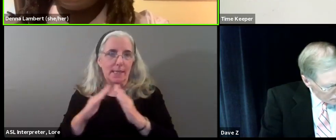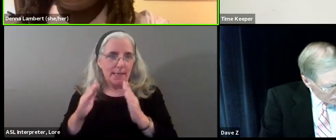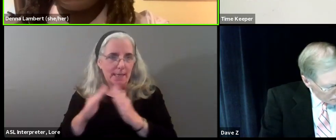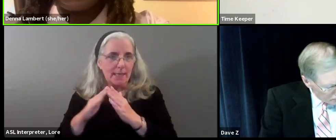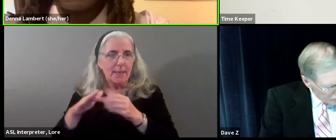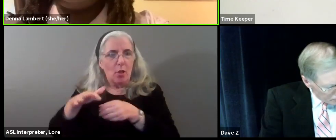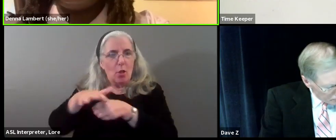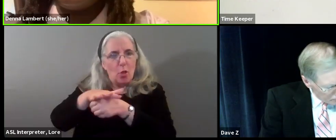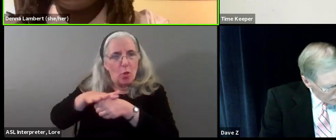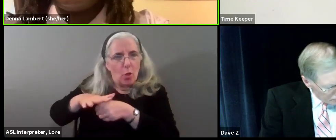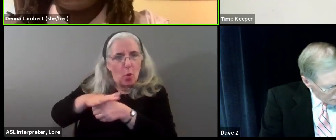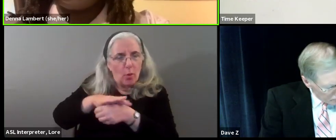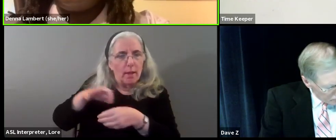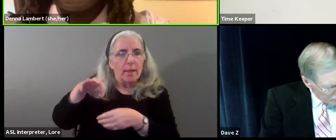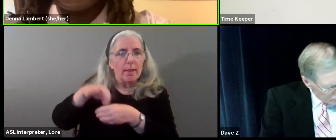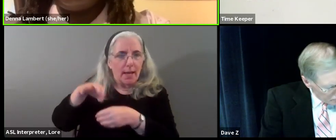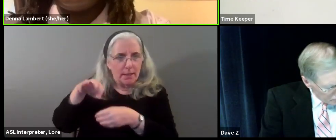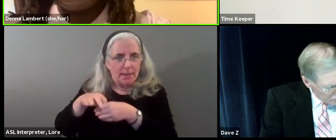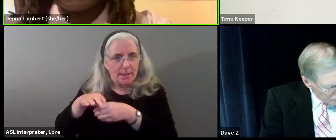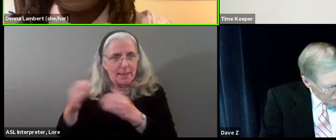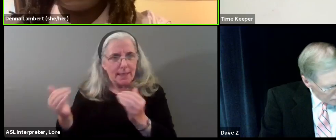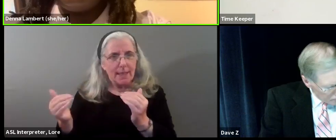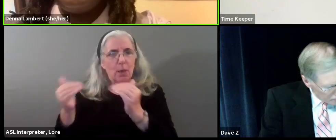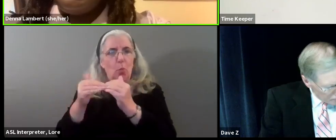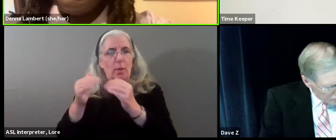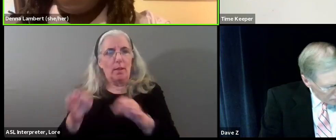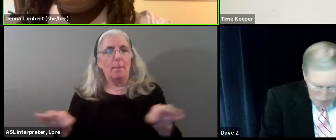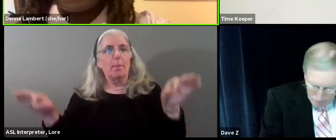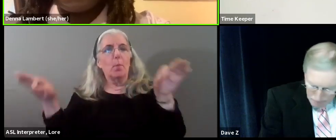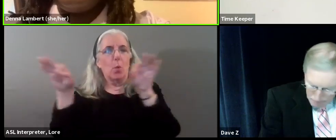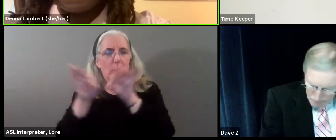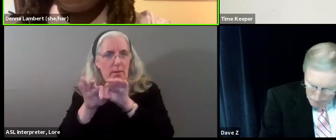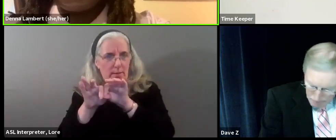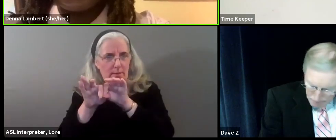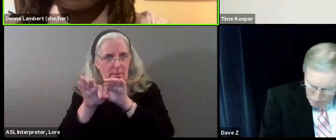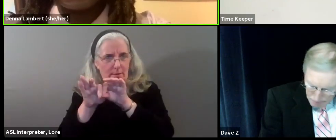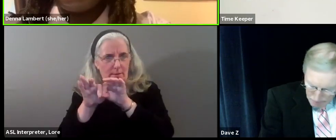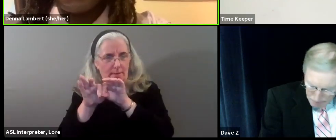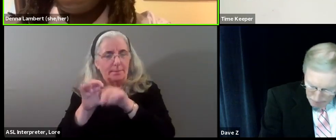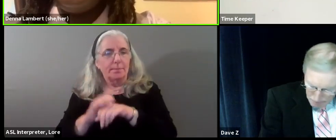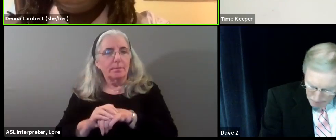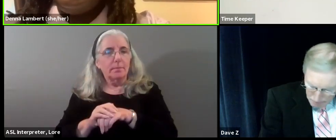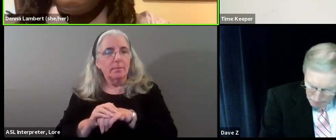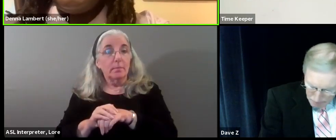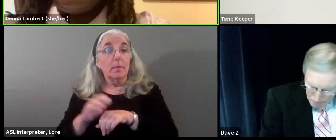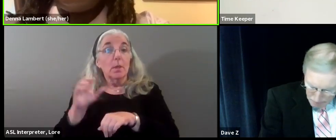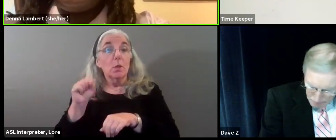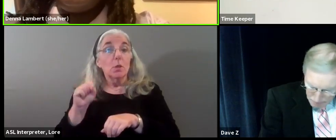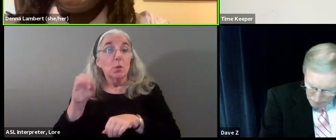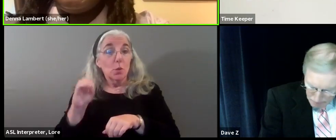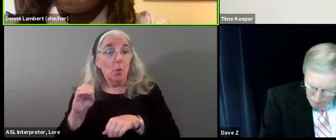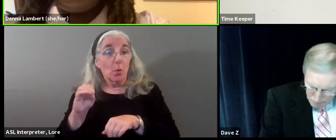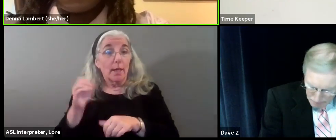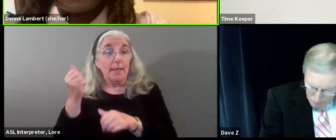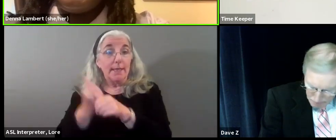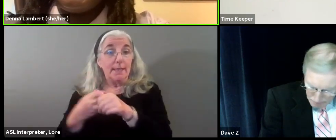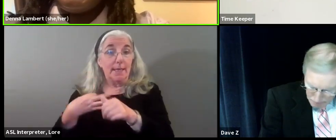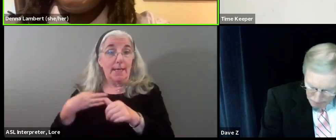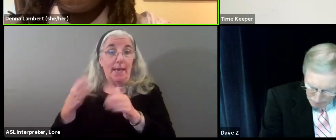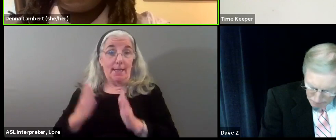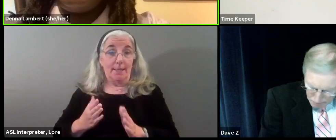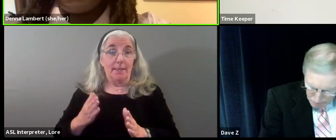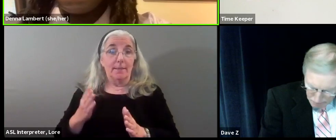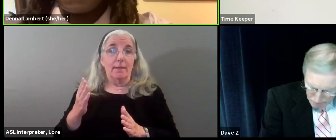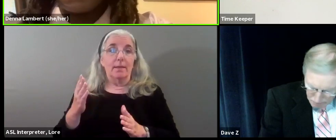elections are just as vitally important to us as residents. So each of the candidates have